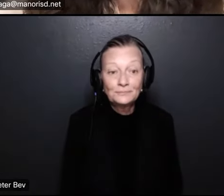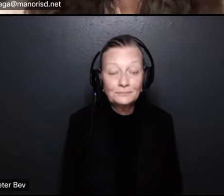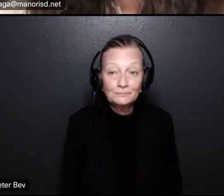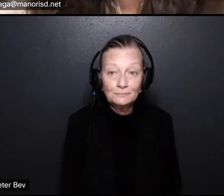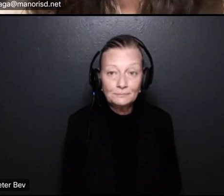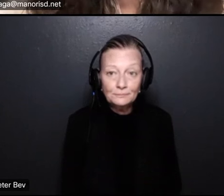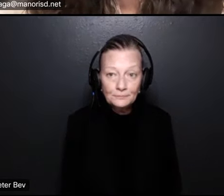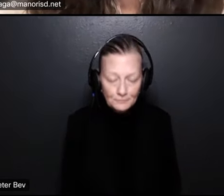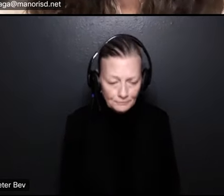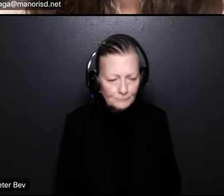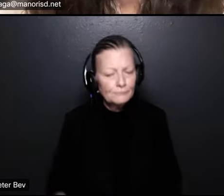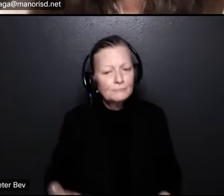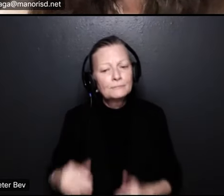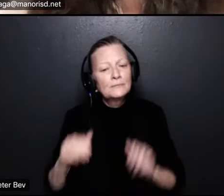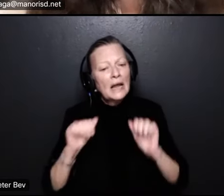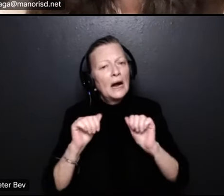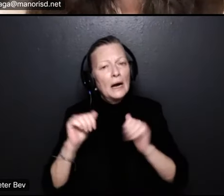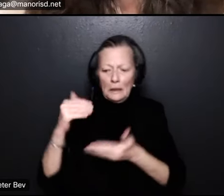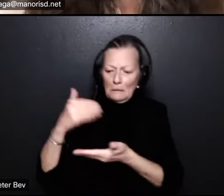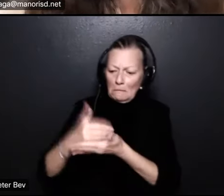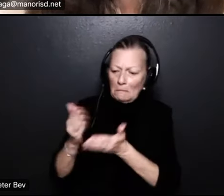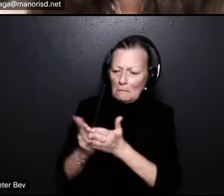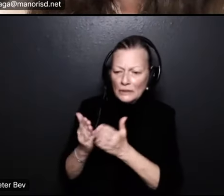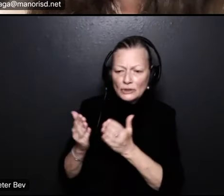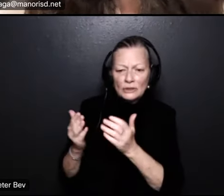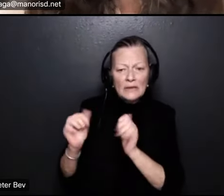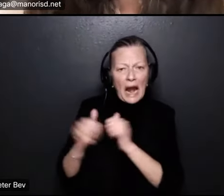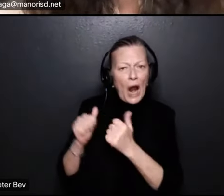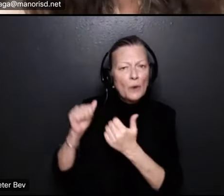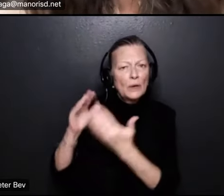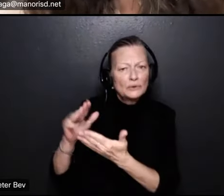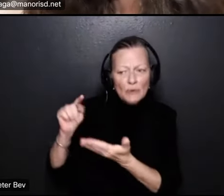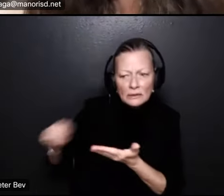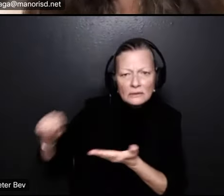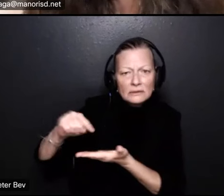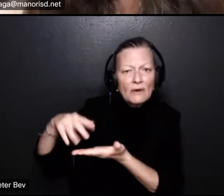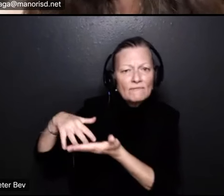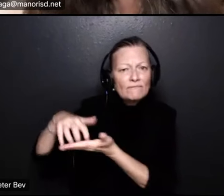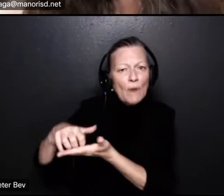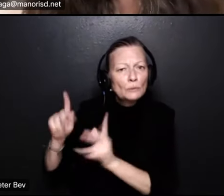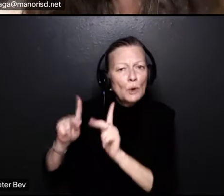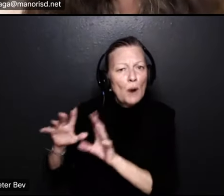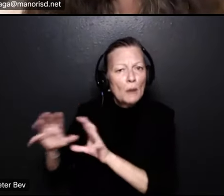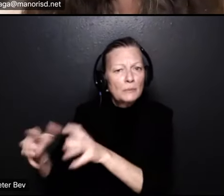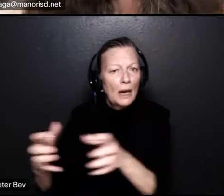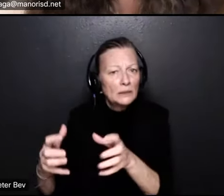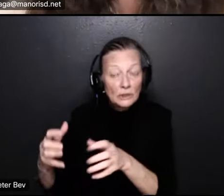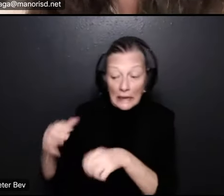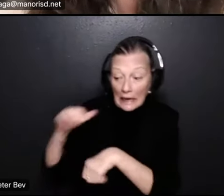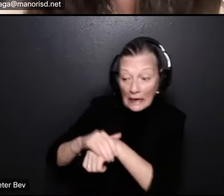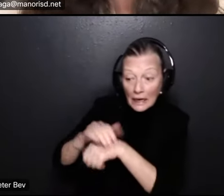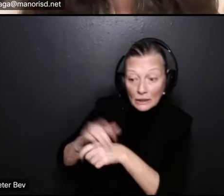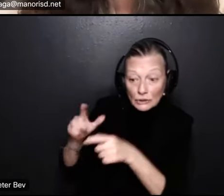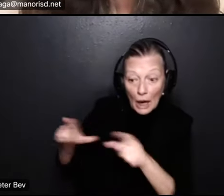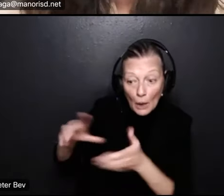how does the budget address the needs of vulnerable populations within our district including english english language learners and economically